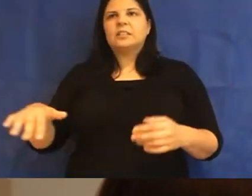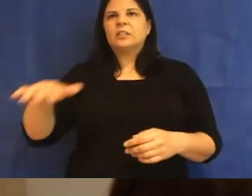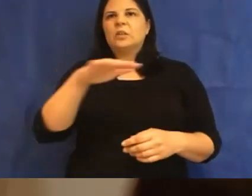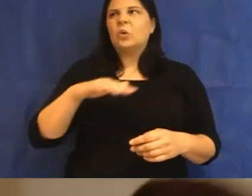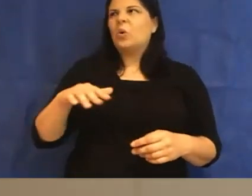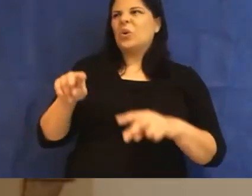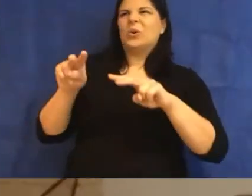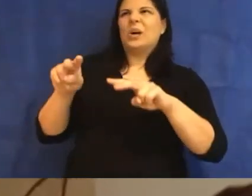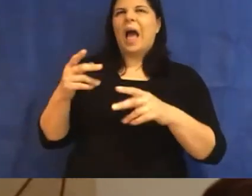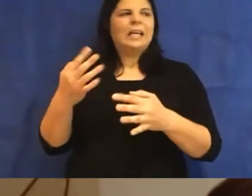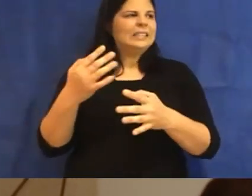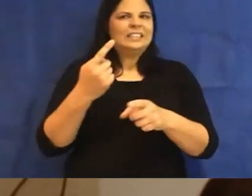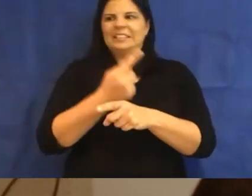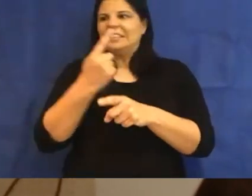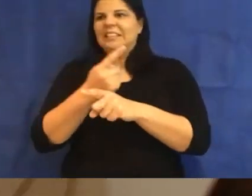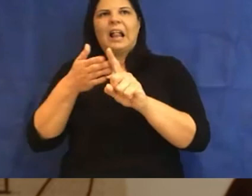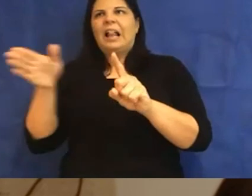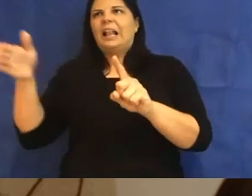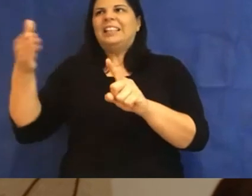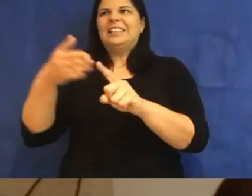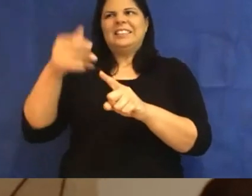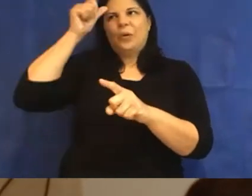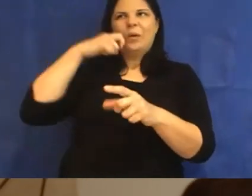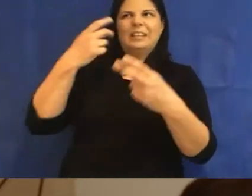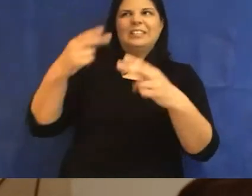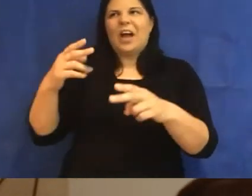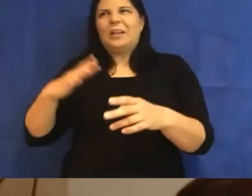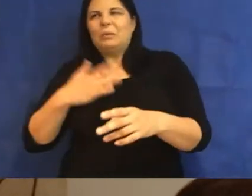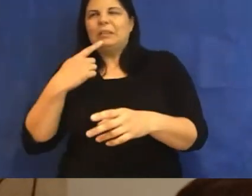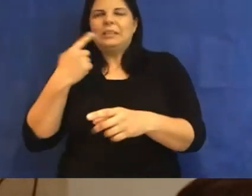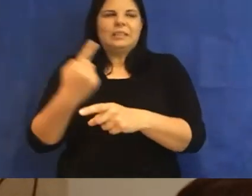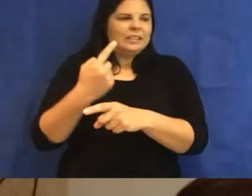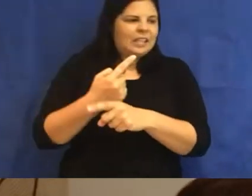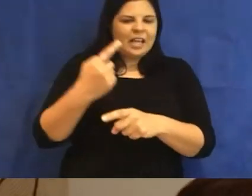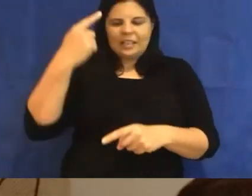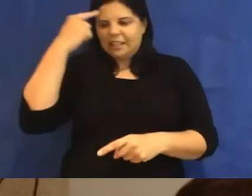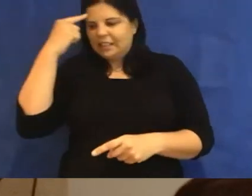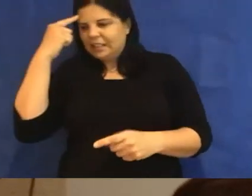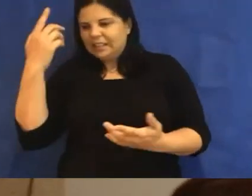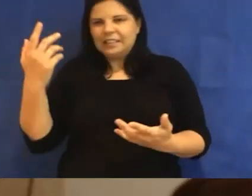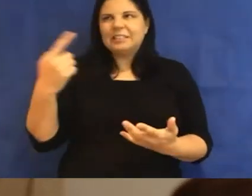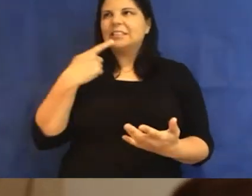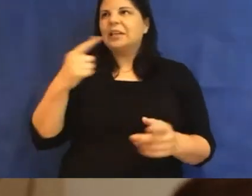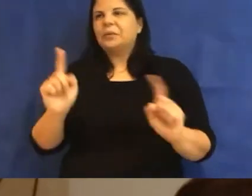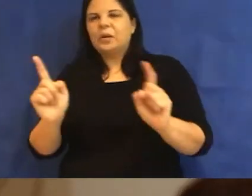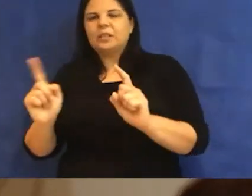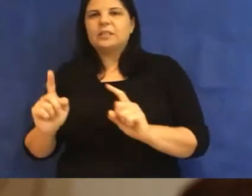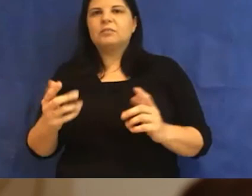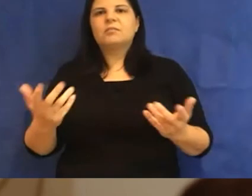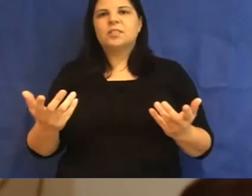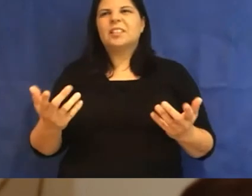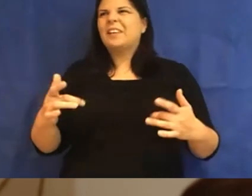in the room as it casts its enormous shadow over everything you think, say, and do. You bumble around in the